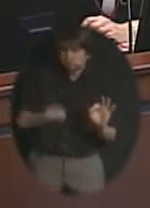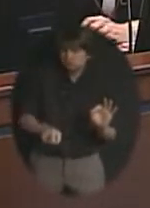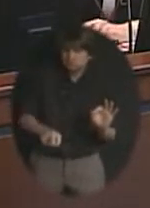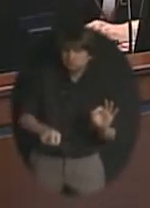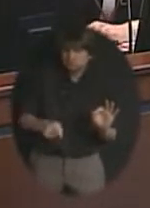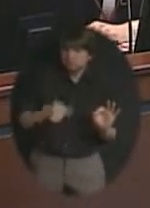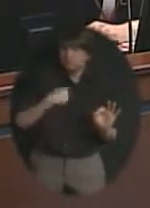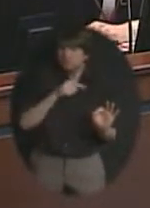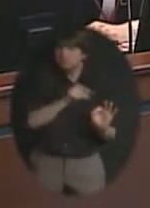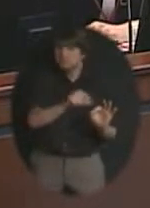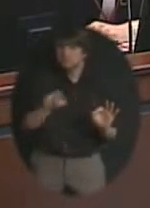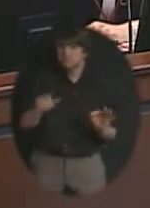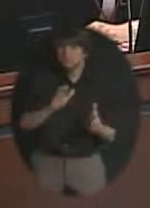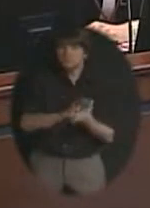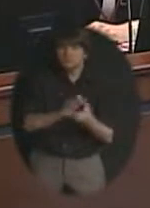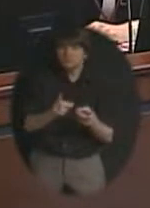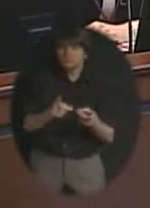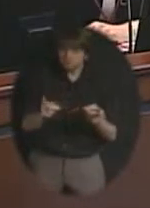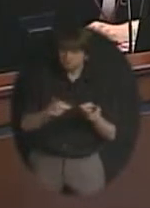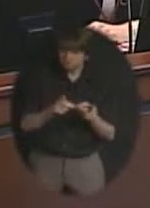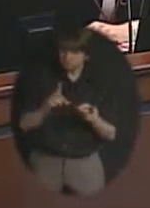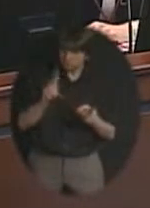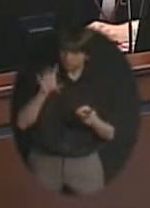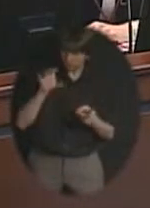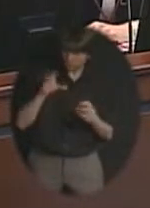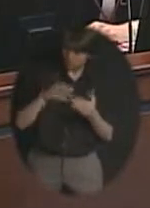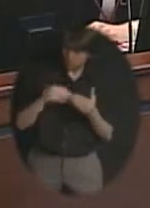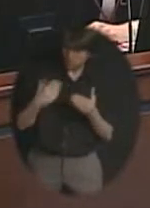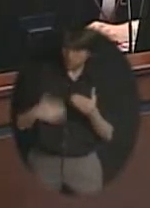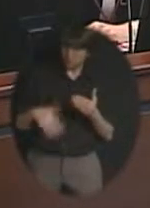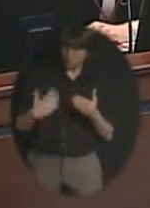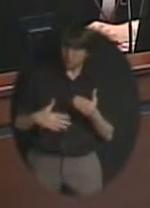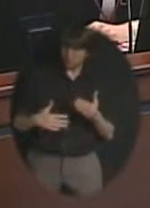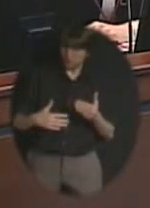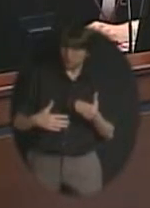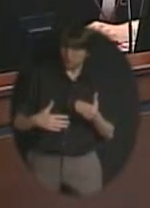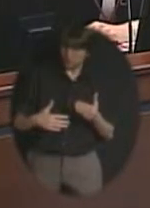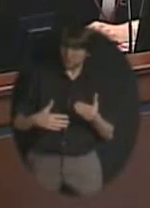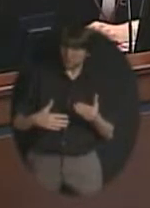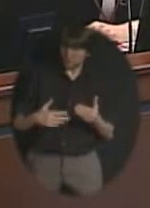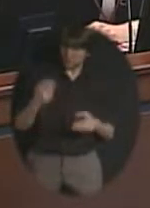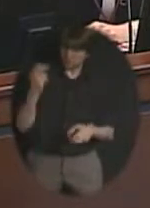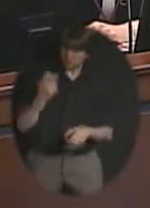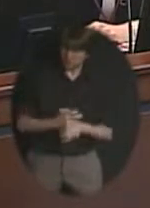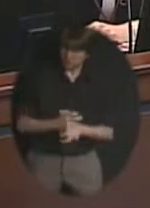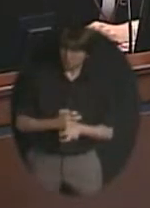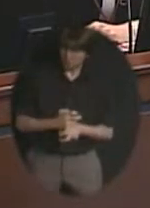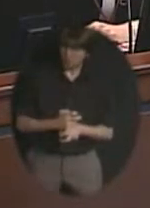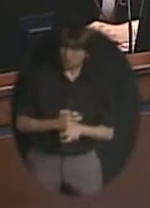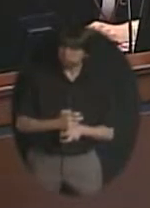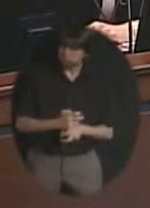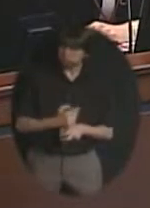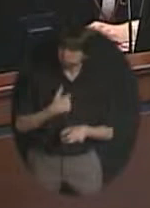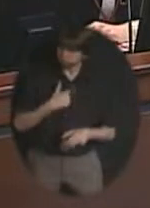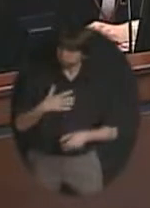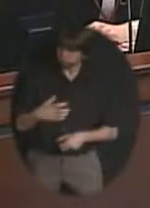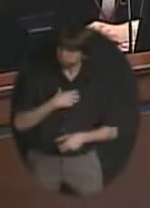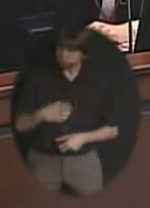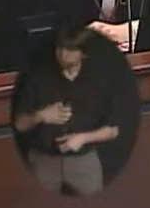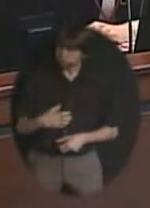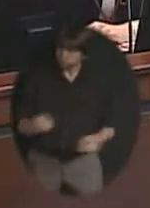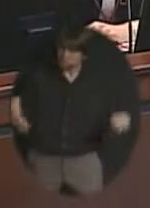those other school districts that they said seven hundred dollars across the board I would really be complaining because of you know it's